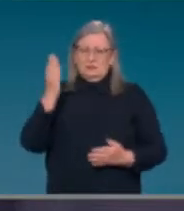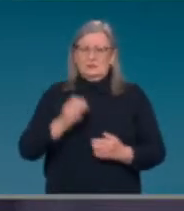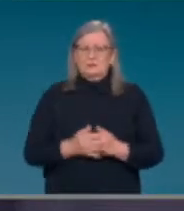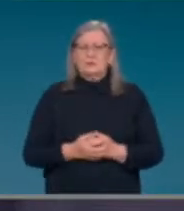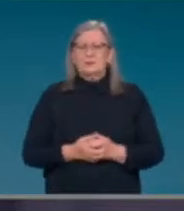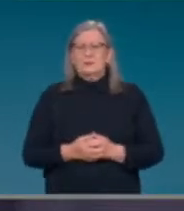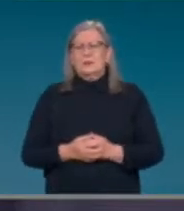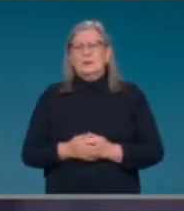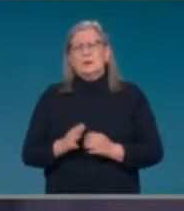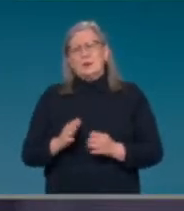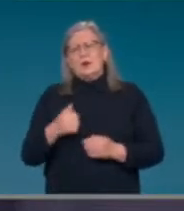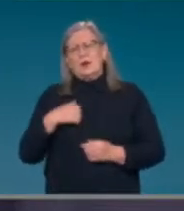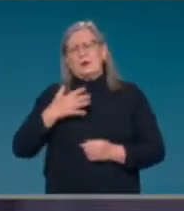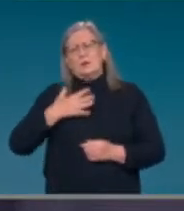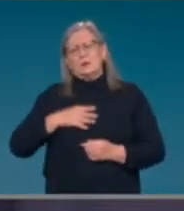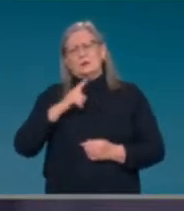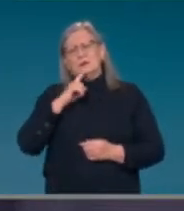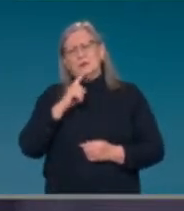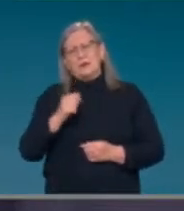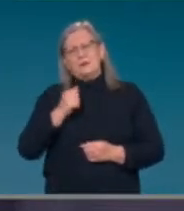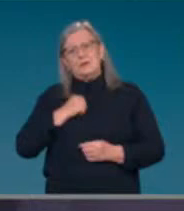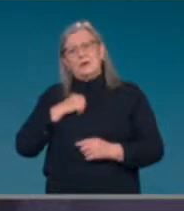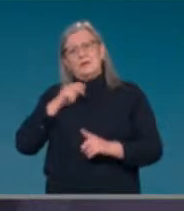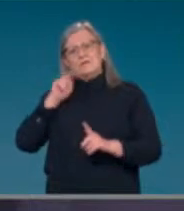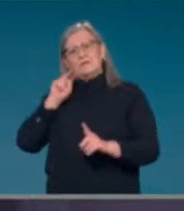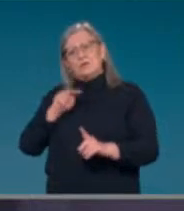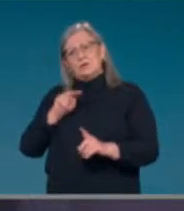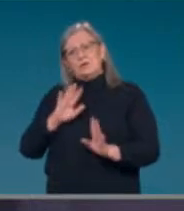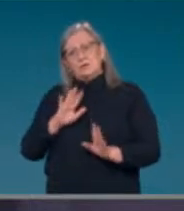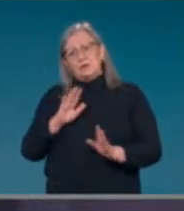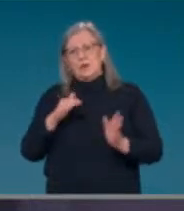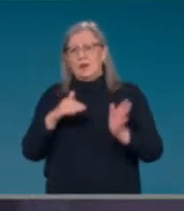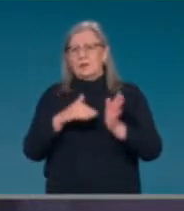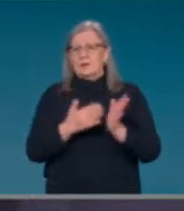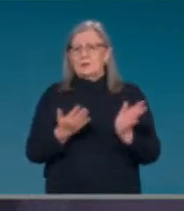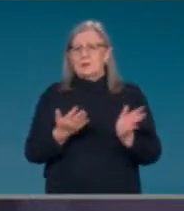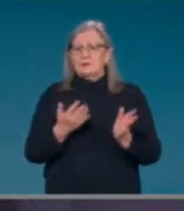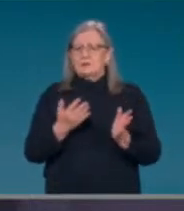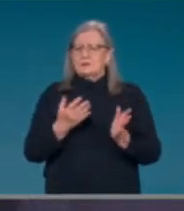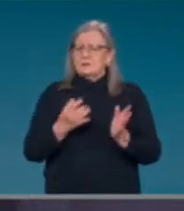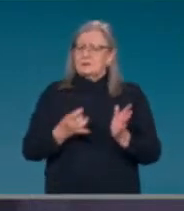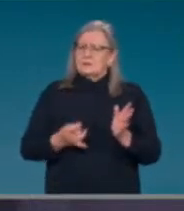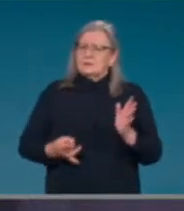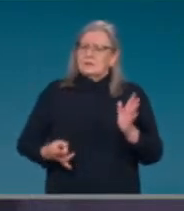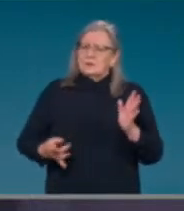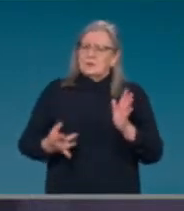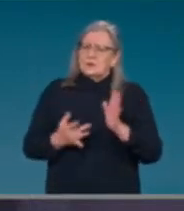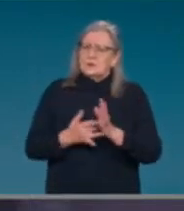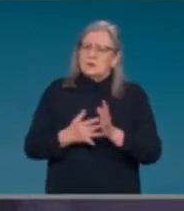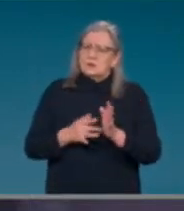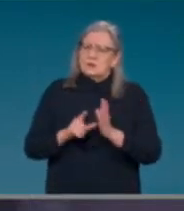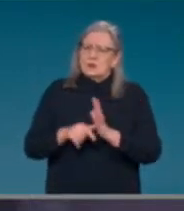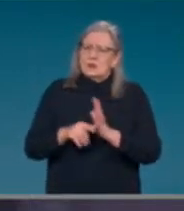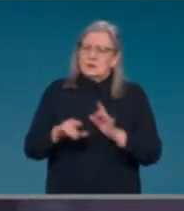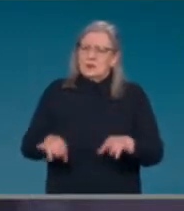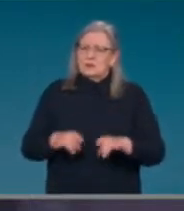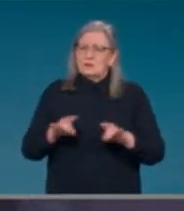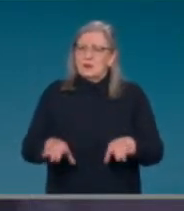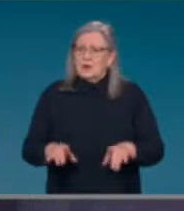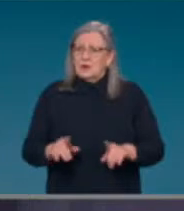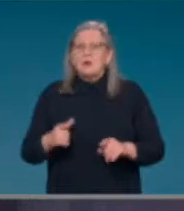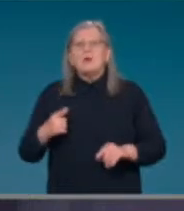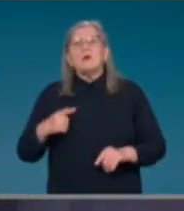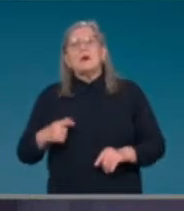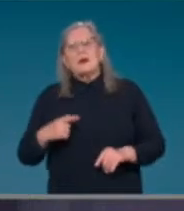This is a very significant moment in Australia, and it's a significant moment for a number of reasons. One is it builds on what we did in